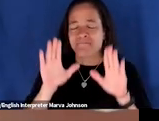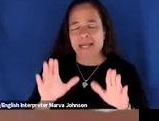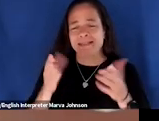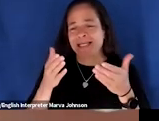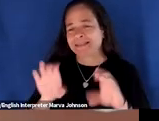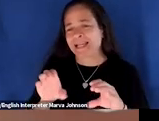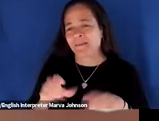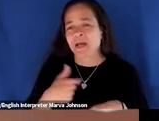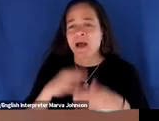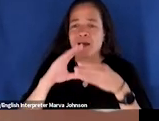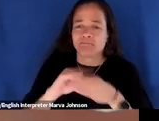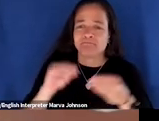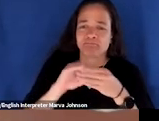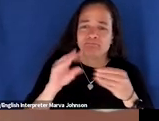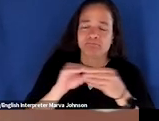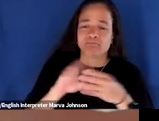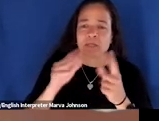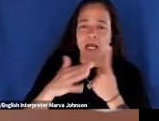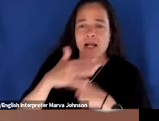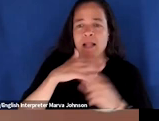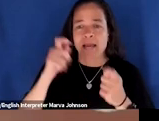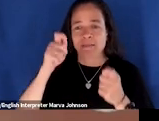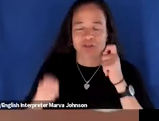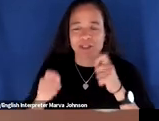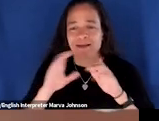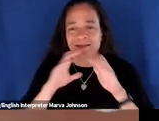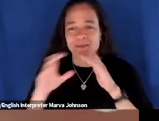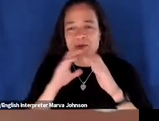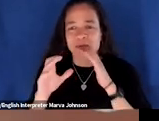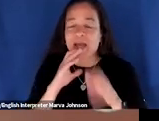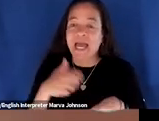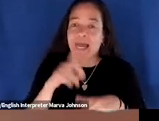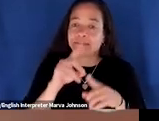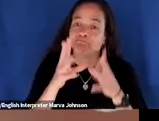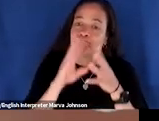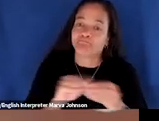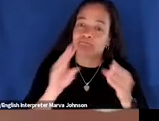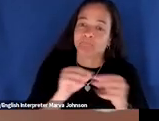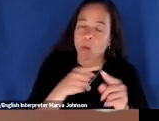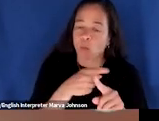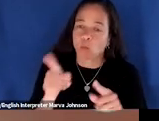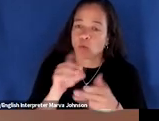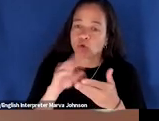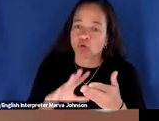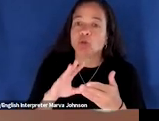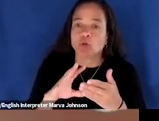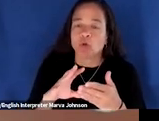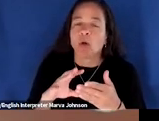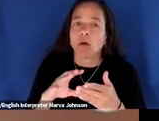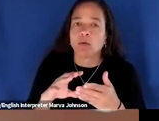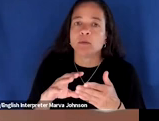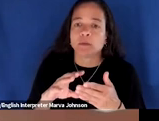about um climate change of course climate change communication and i talked to these students about how some of them some of the